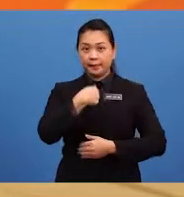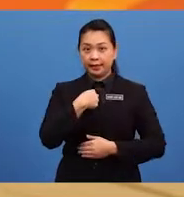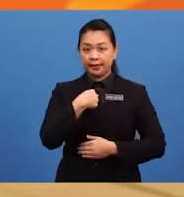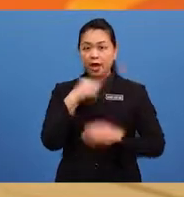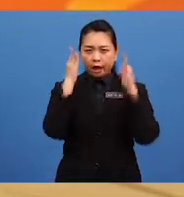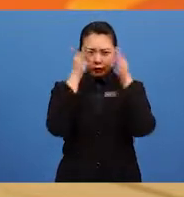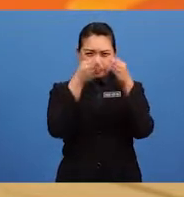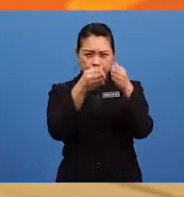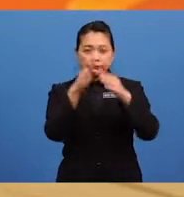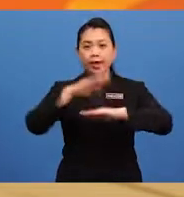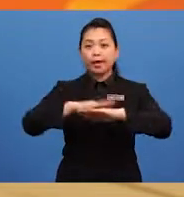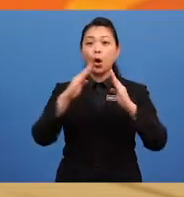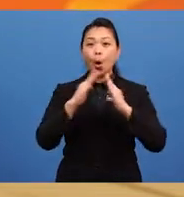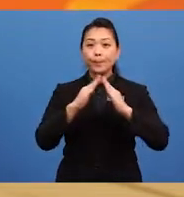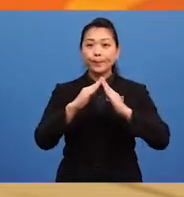at home.